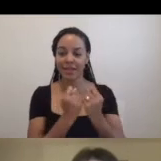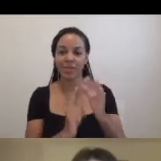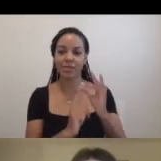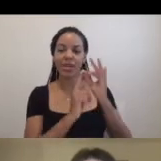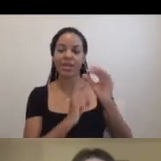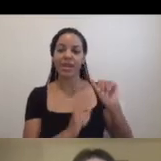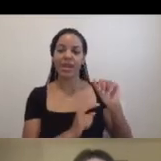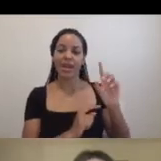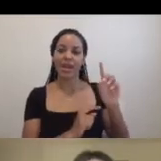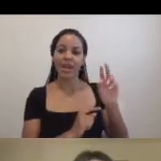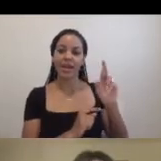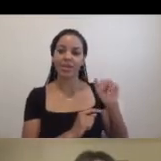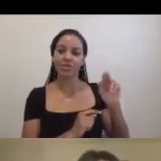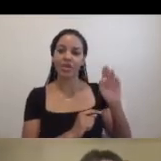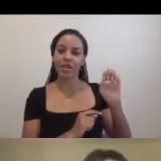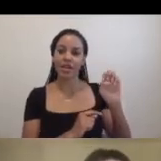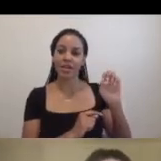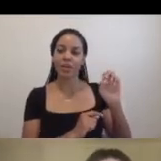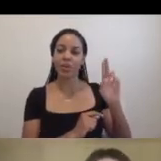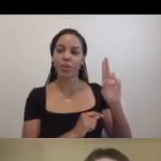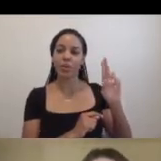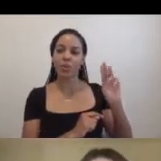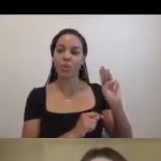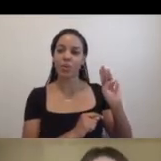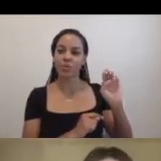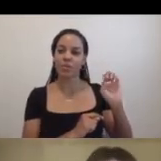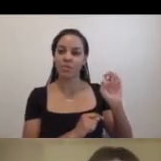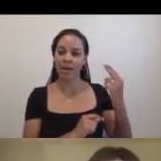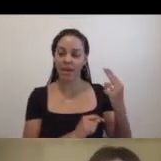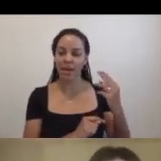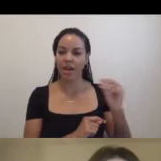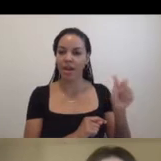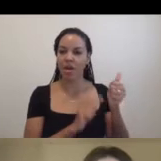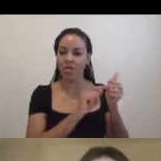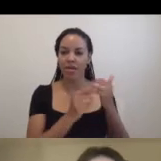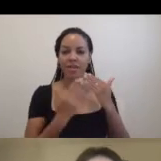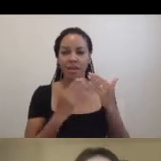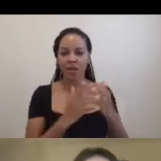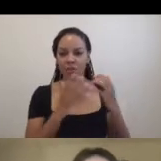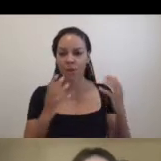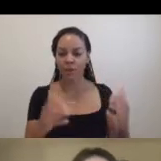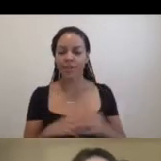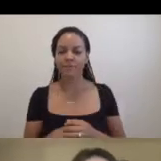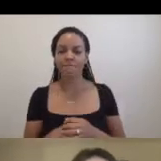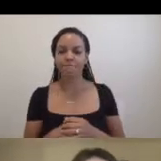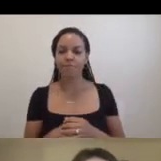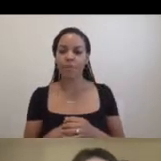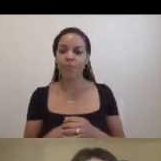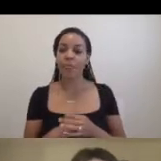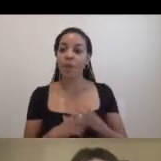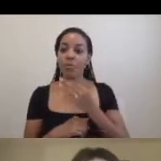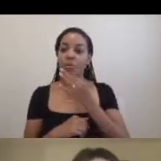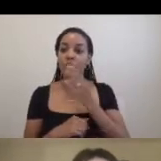Karen Coney for partnering with Rethinking Residencies on this symposium. And in a moment, we will begin a